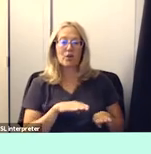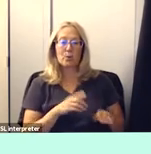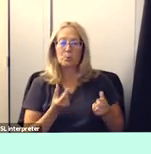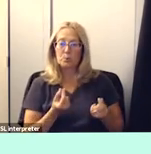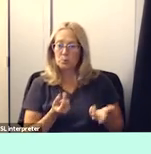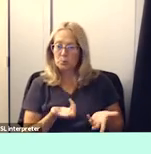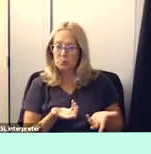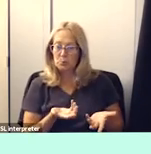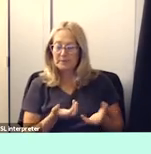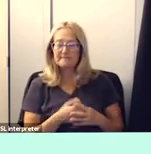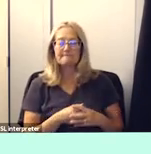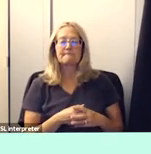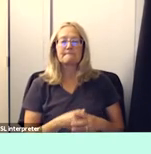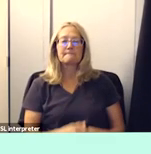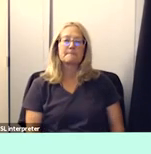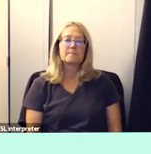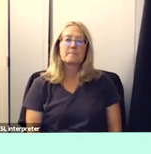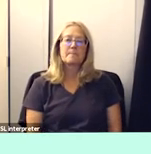um slide please